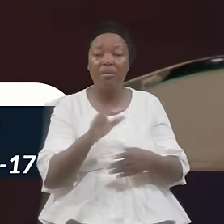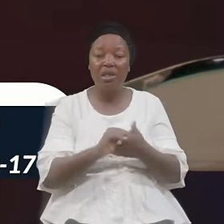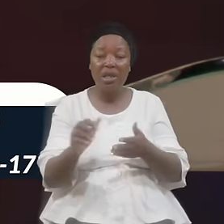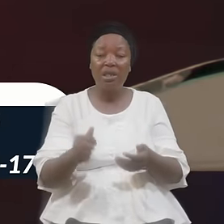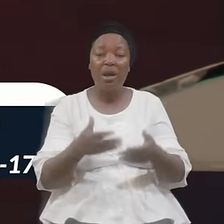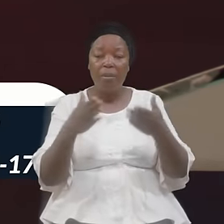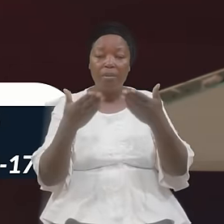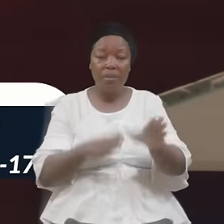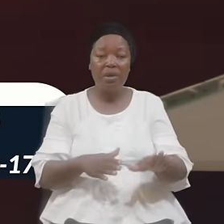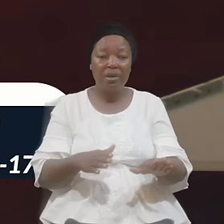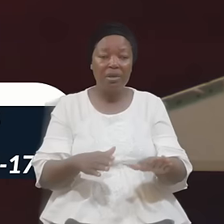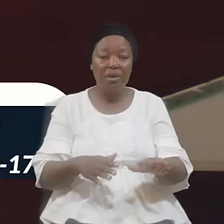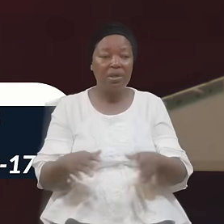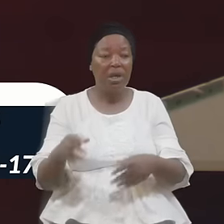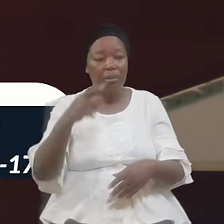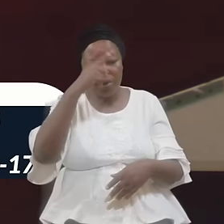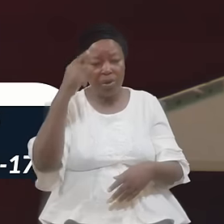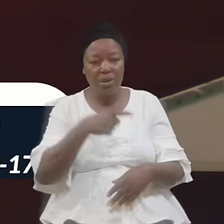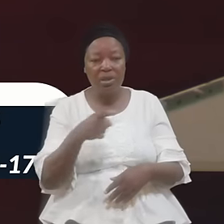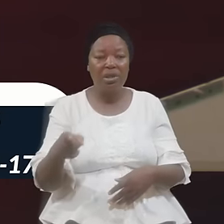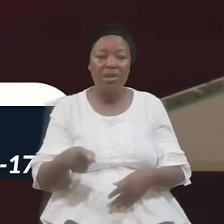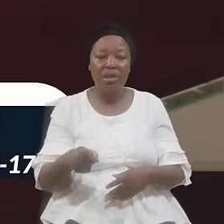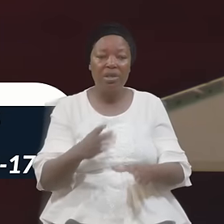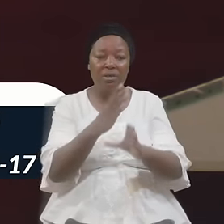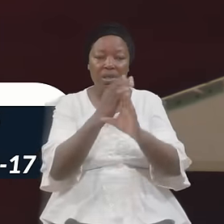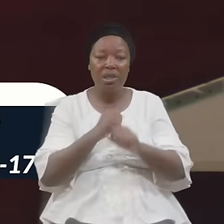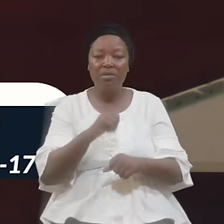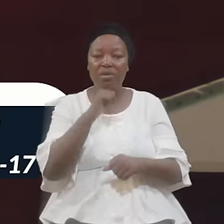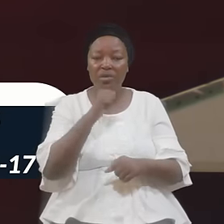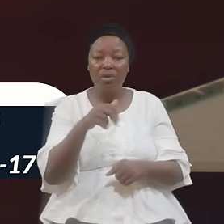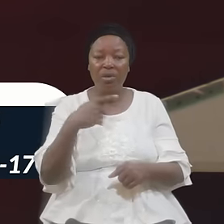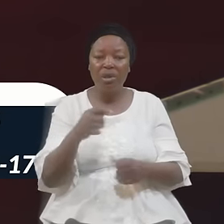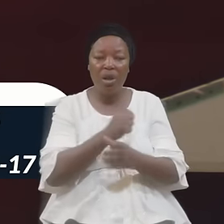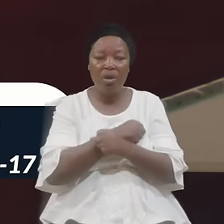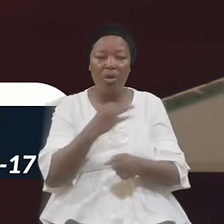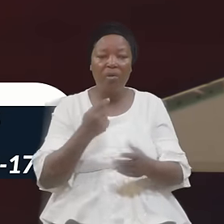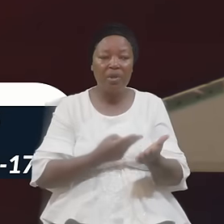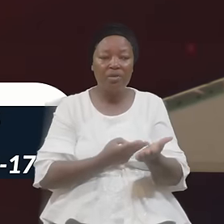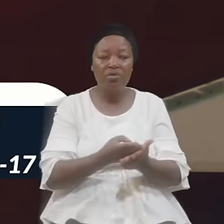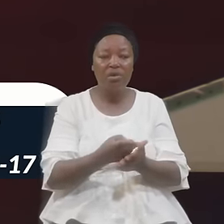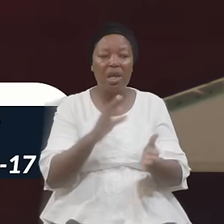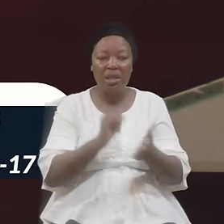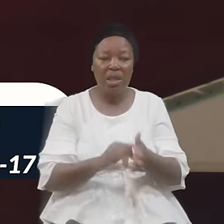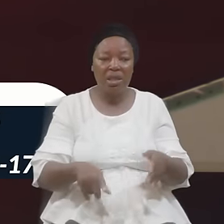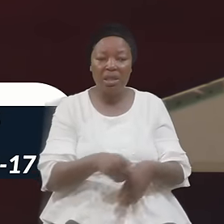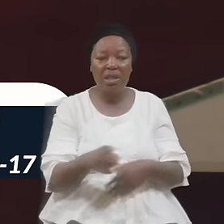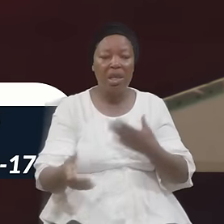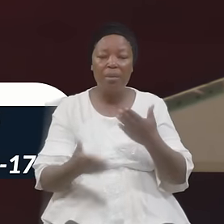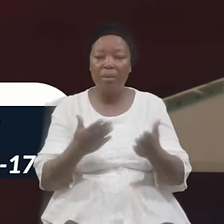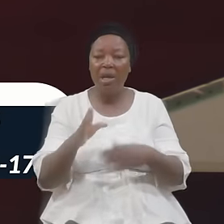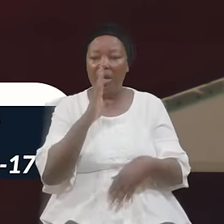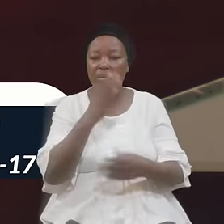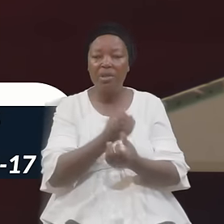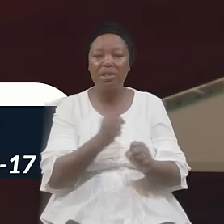They Received Not The Love Of The Truth That They Might Be